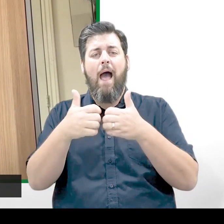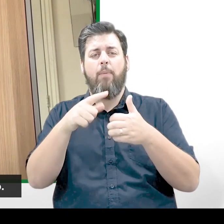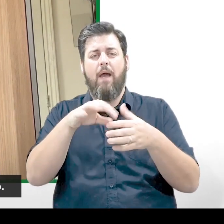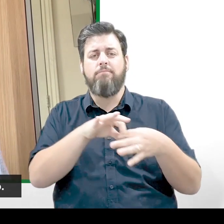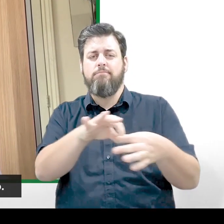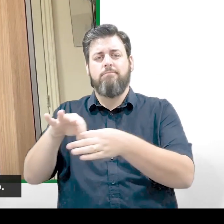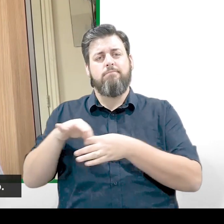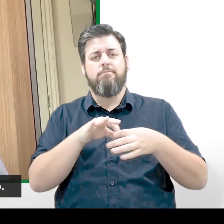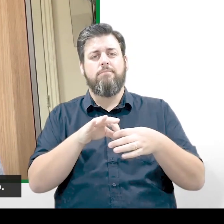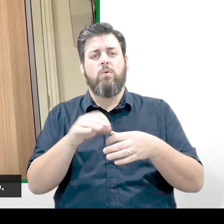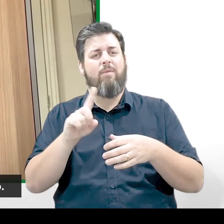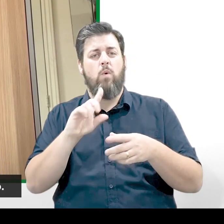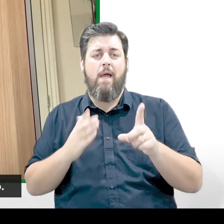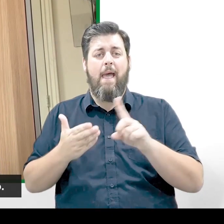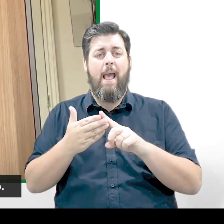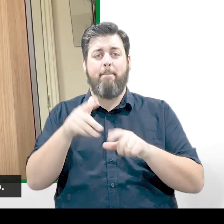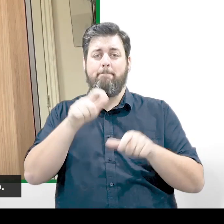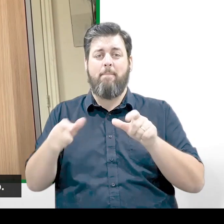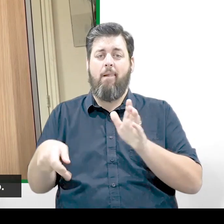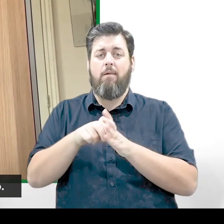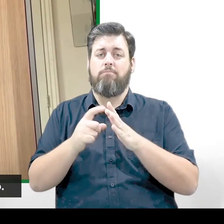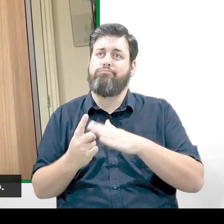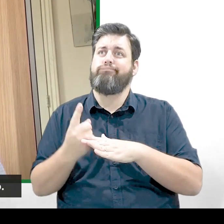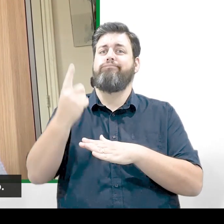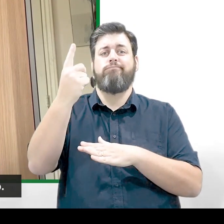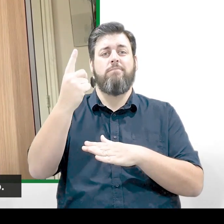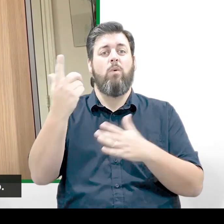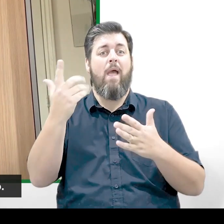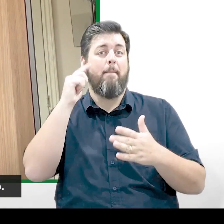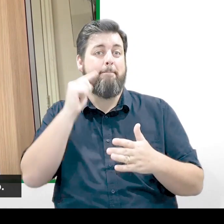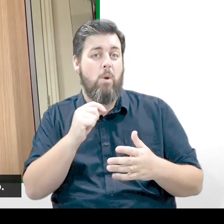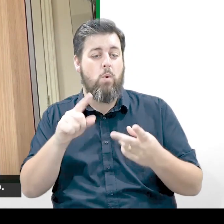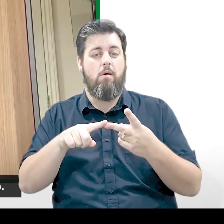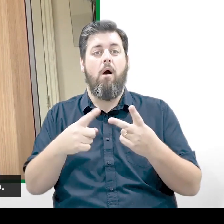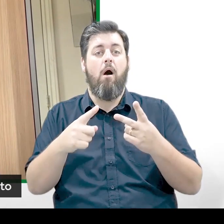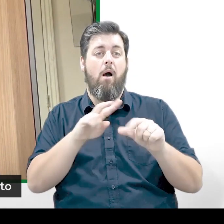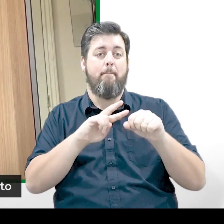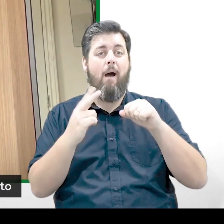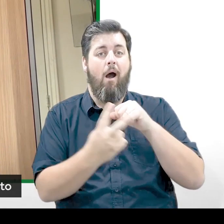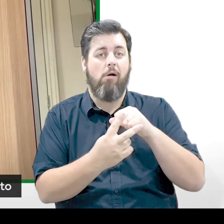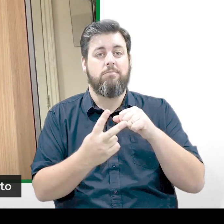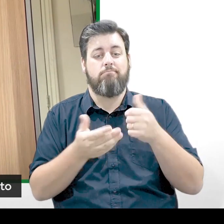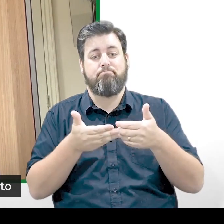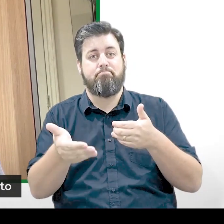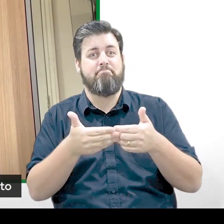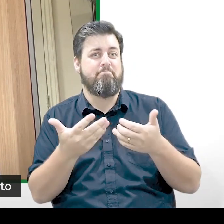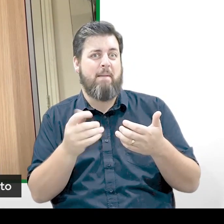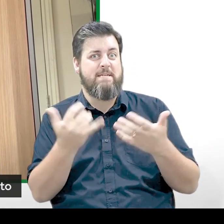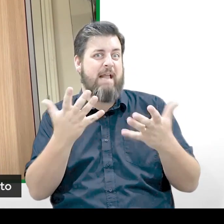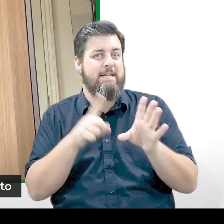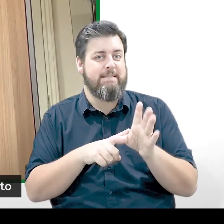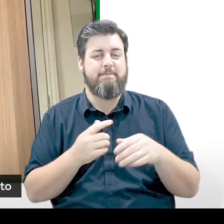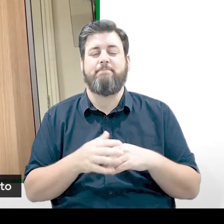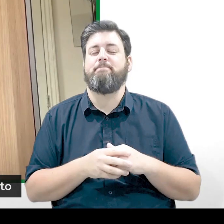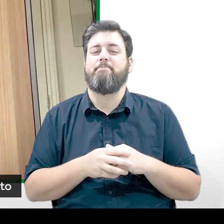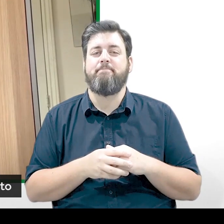men and women to the moon and hopefully to Mars in the next decade or so. But back to what we've